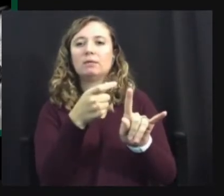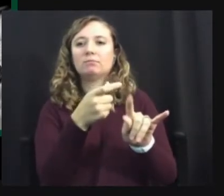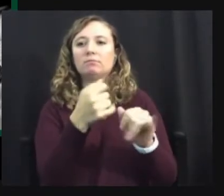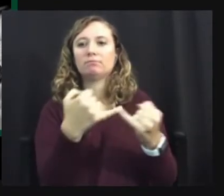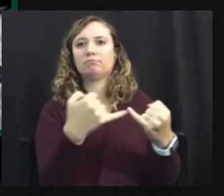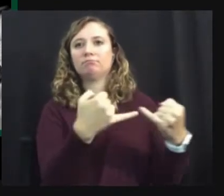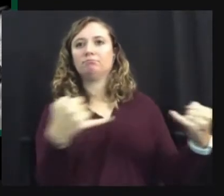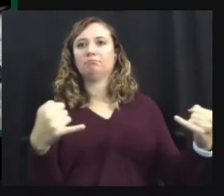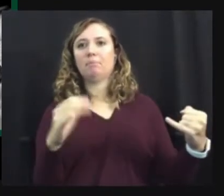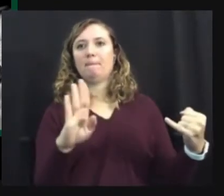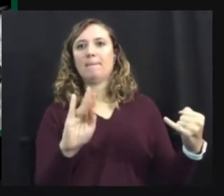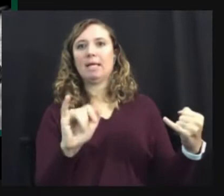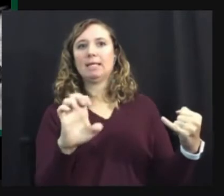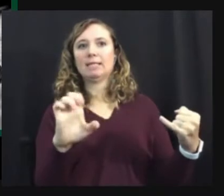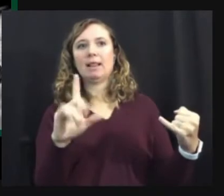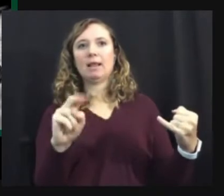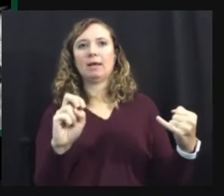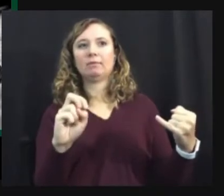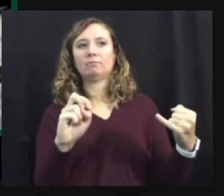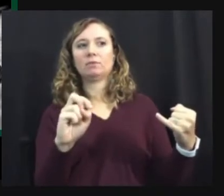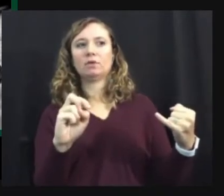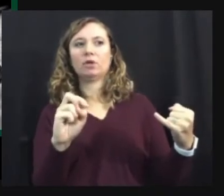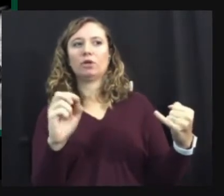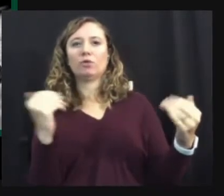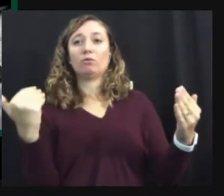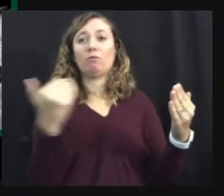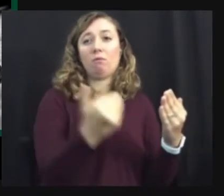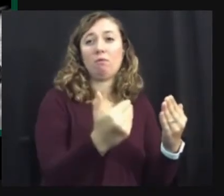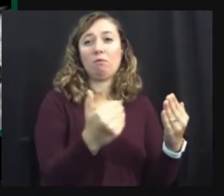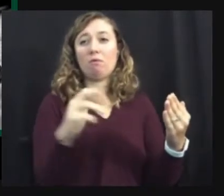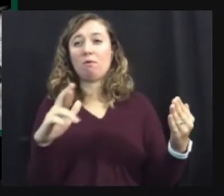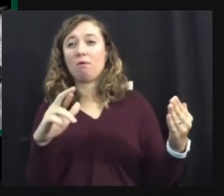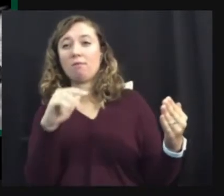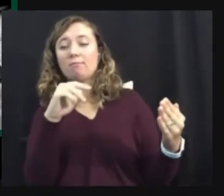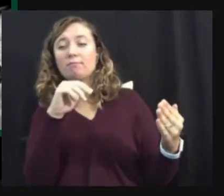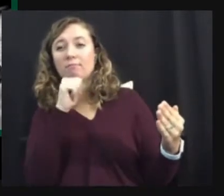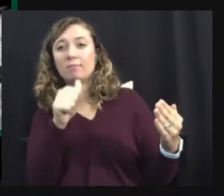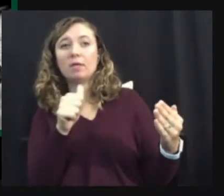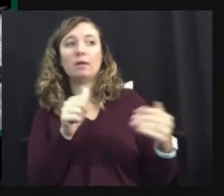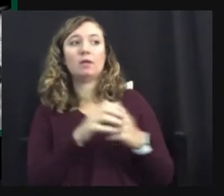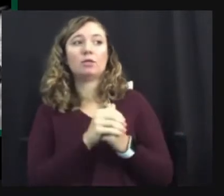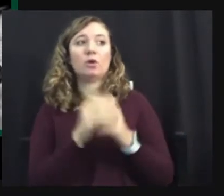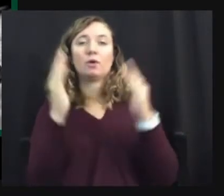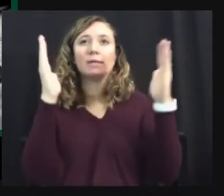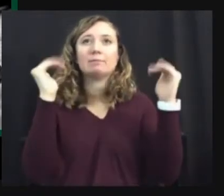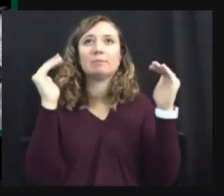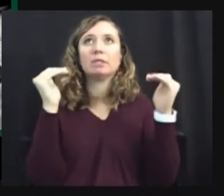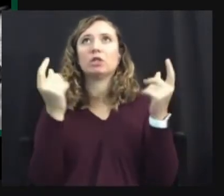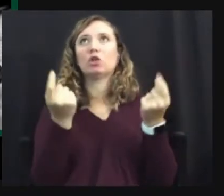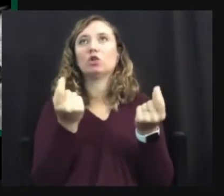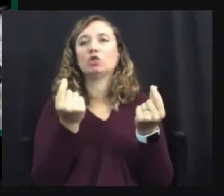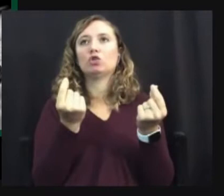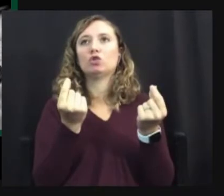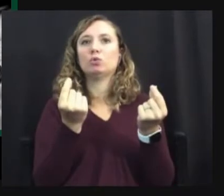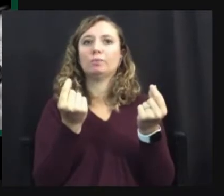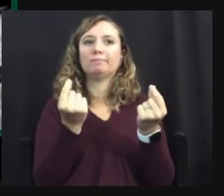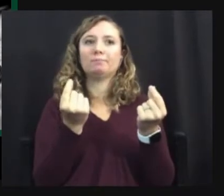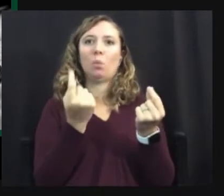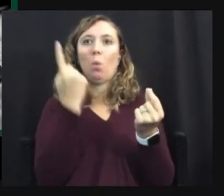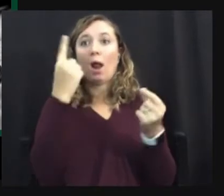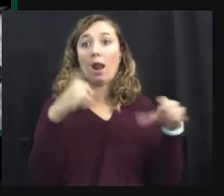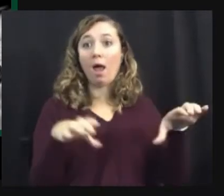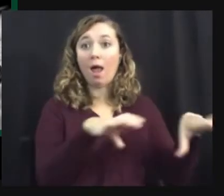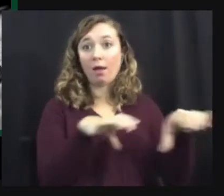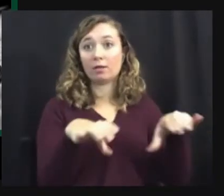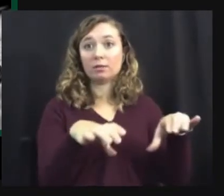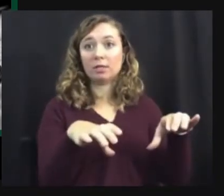if you are expected to be able to do A and you can't do A, you're looked